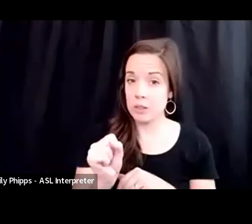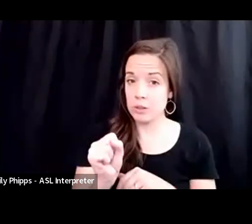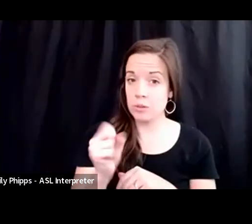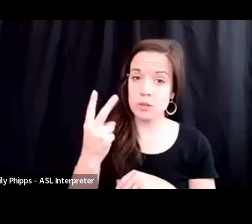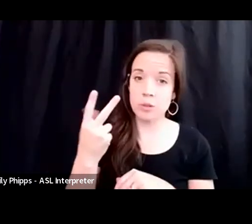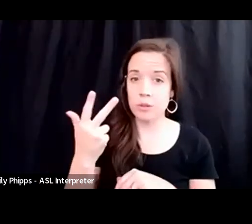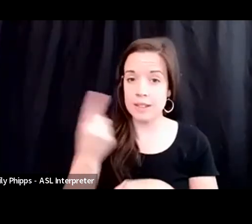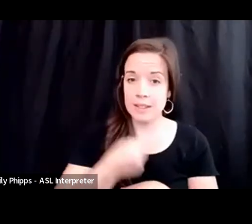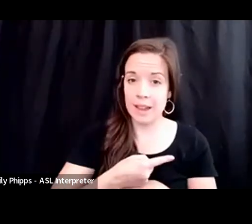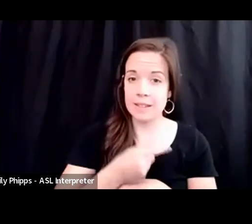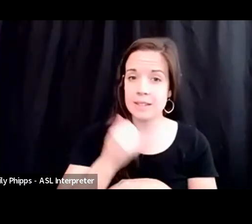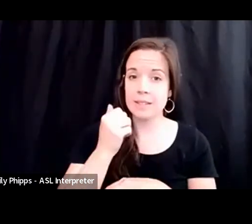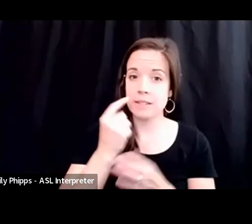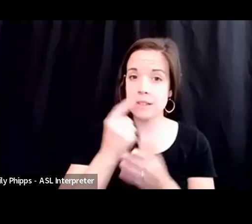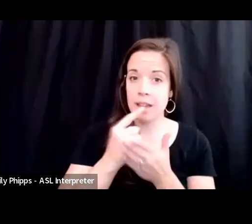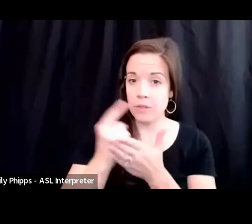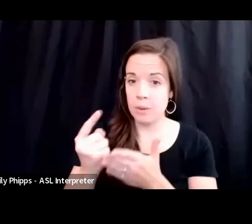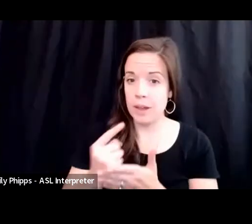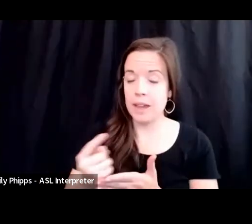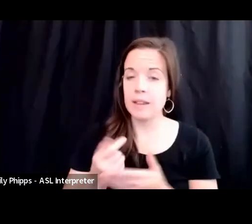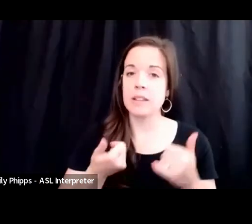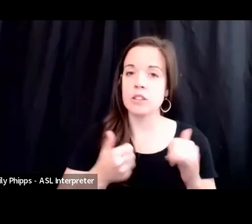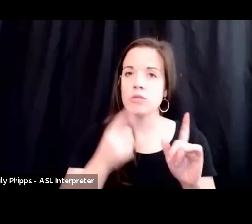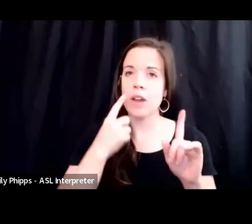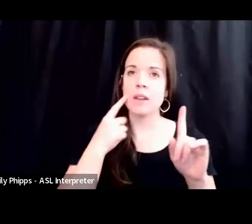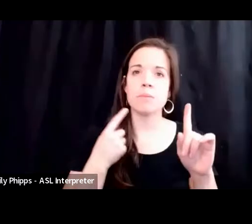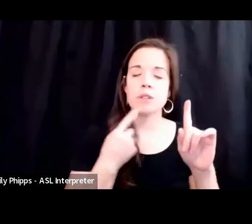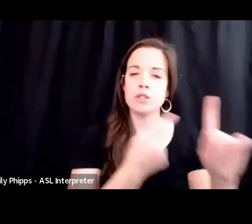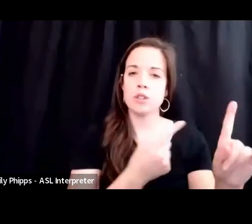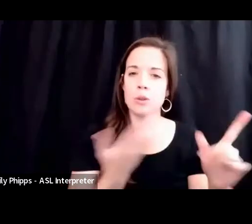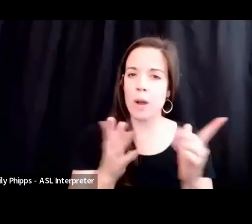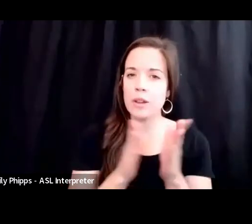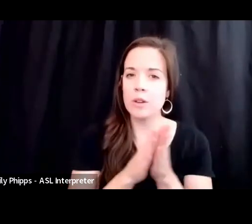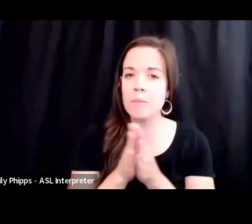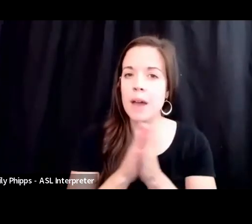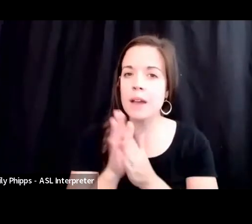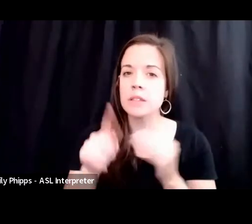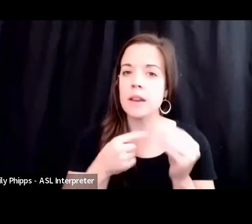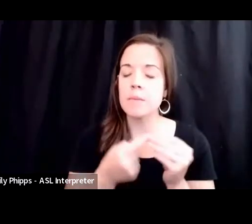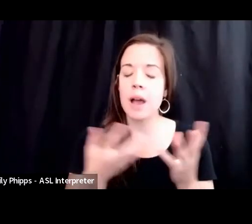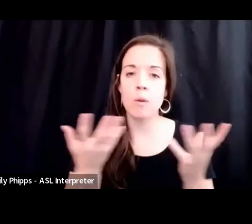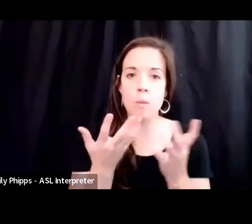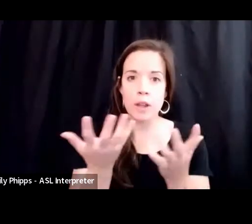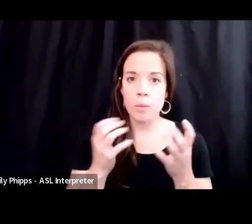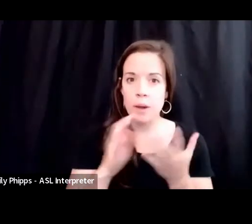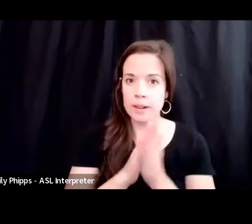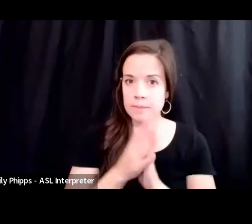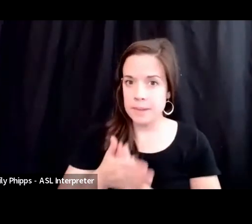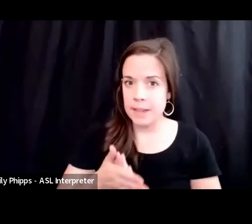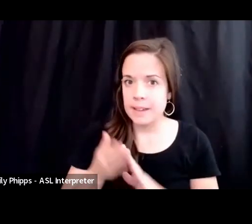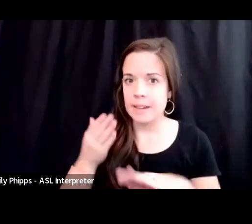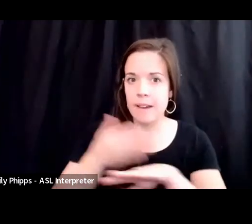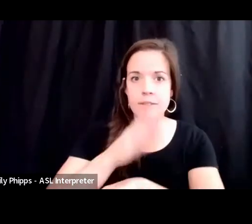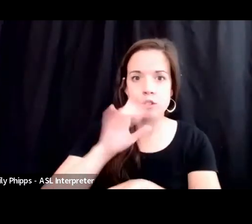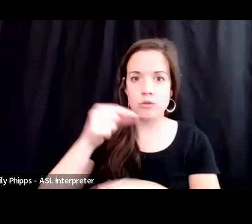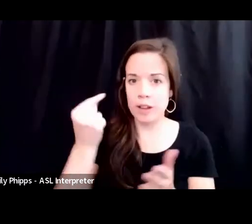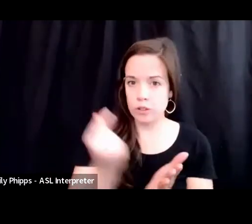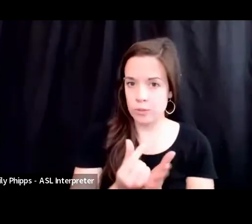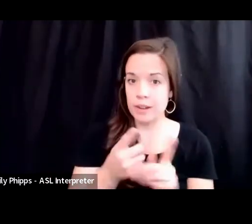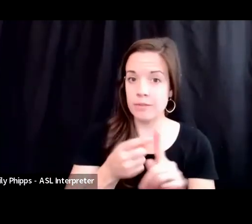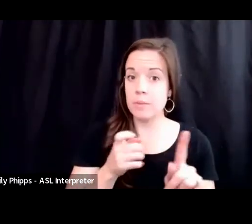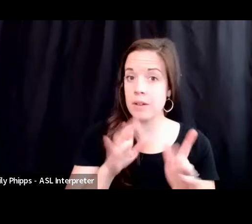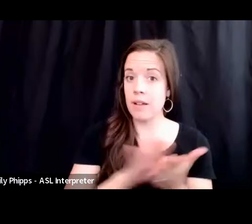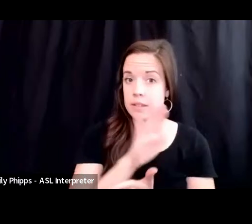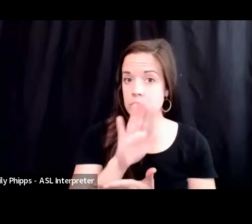week and try to pursue what you were passionate about or what you might want to be after you graduated from college.